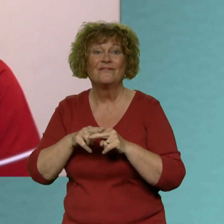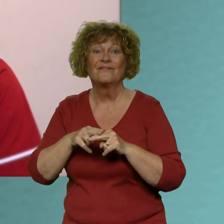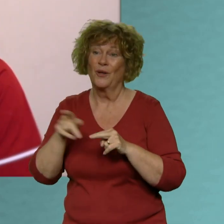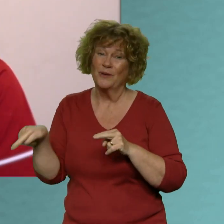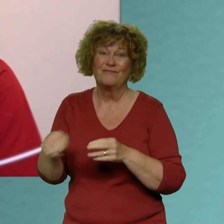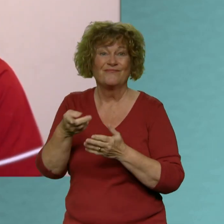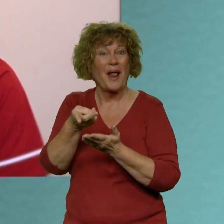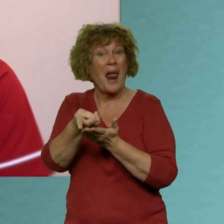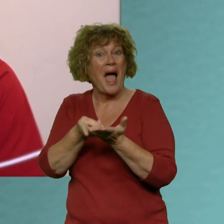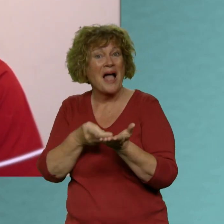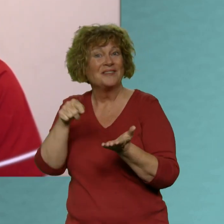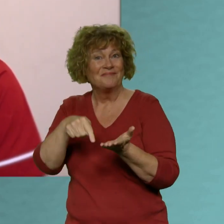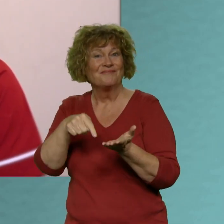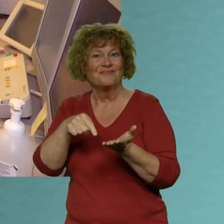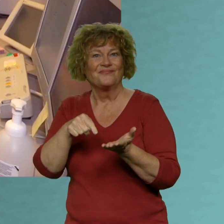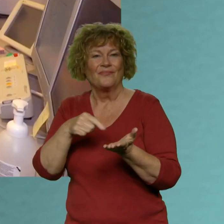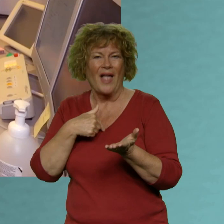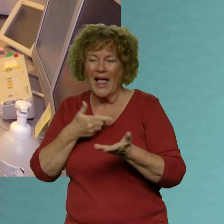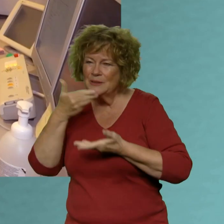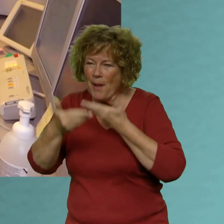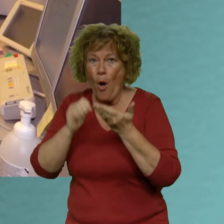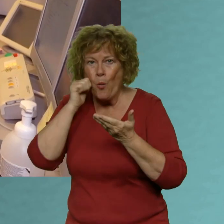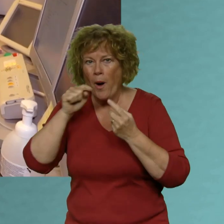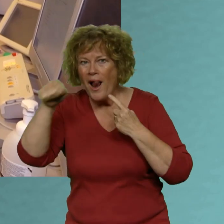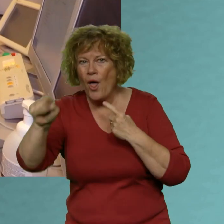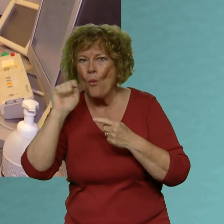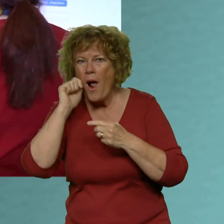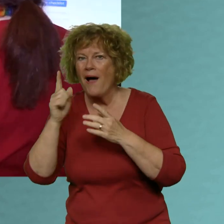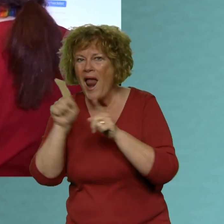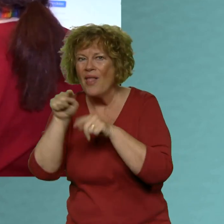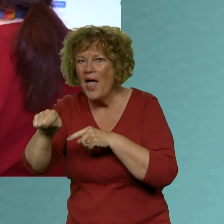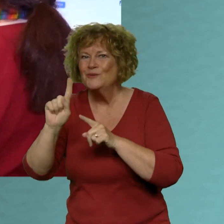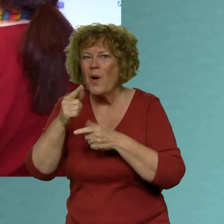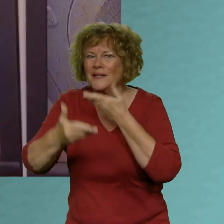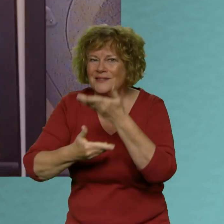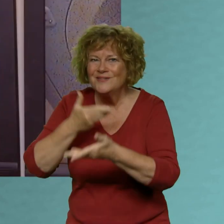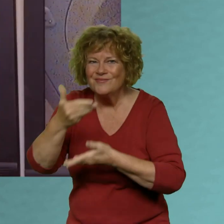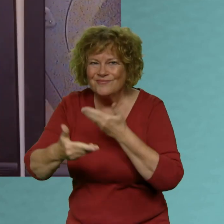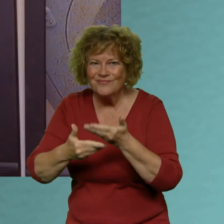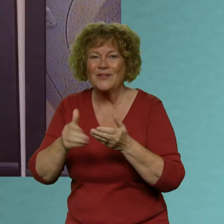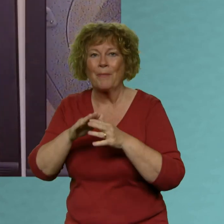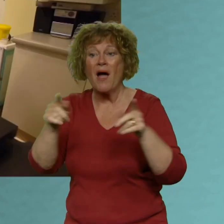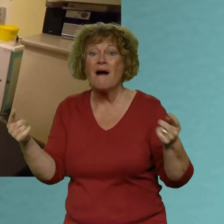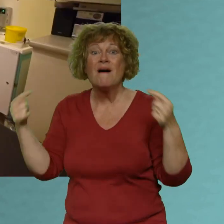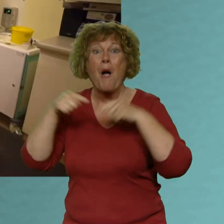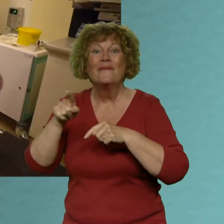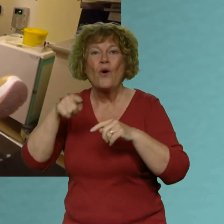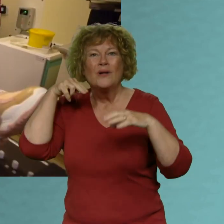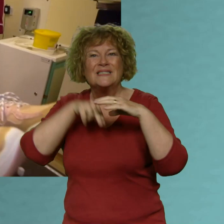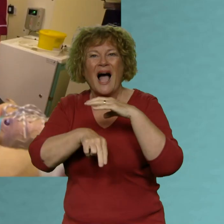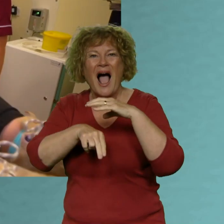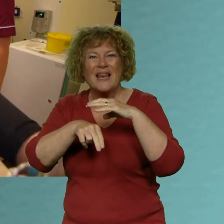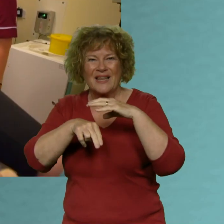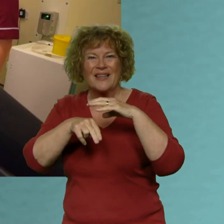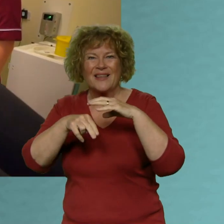room and we lie them on the bed and we explain everything that is going to happen and then when they come for the